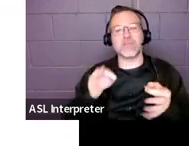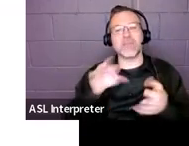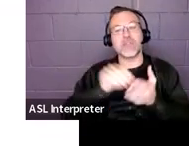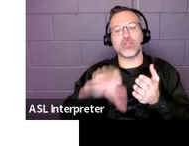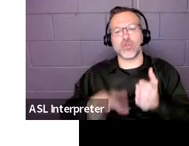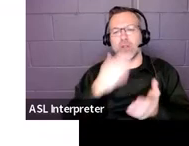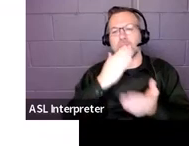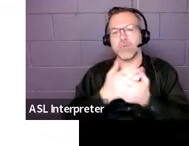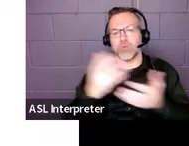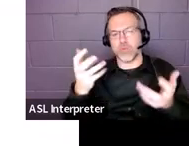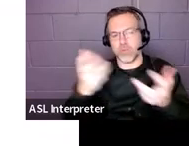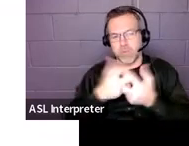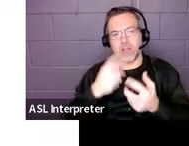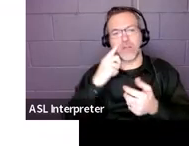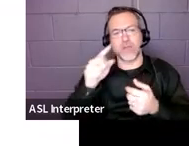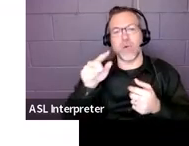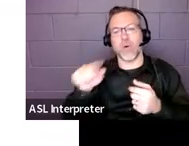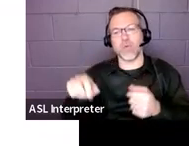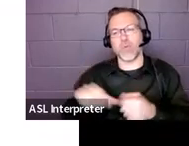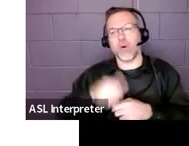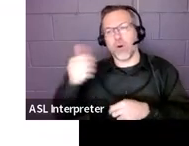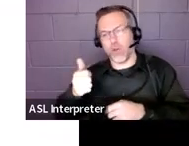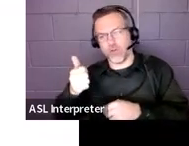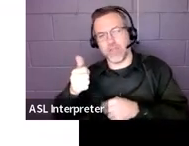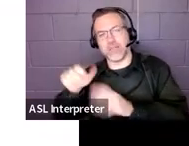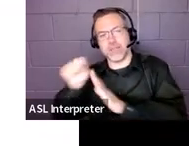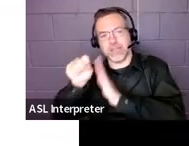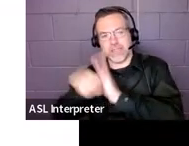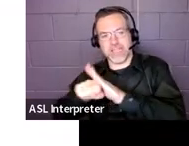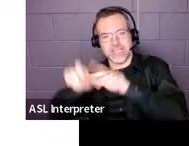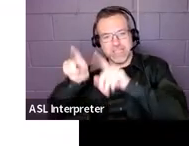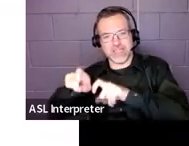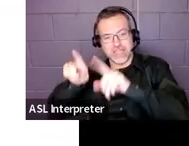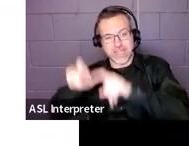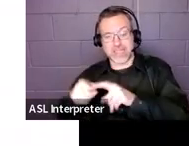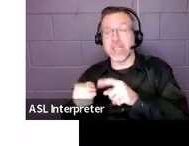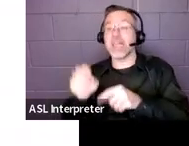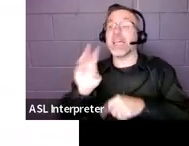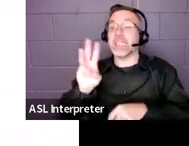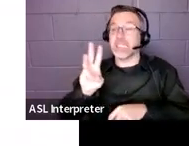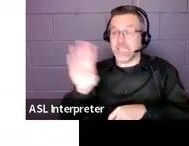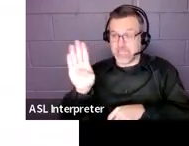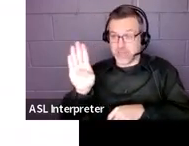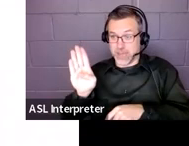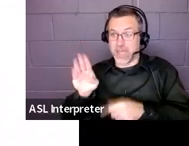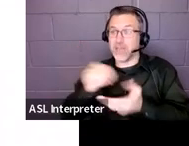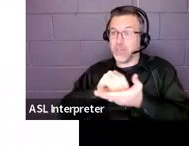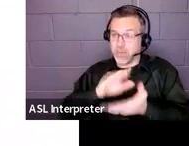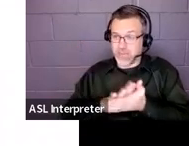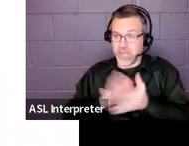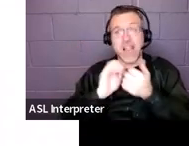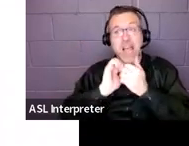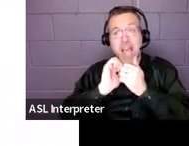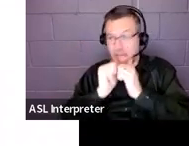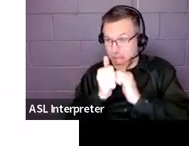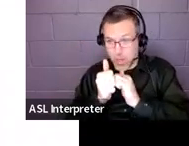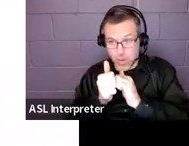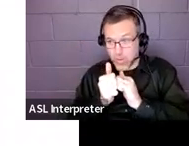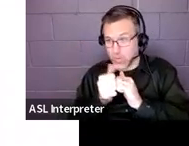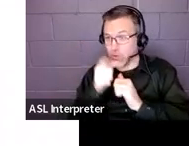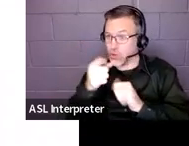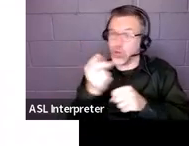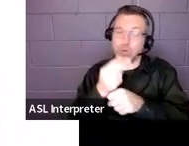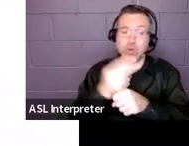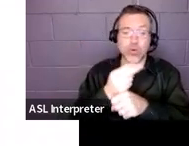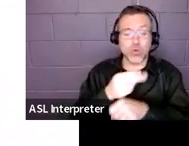explanation in 6B about how the team used that participation decision flow chart and